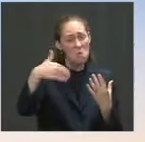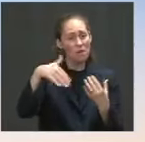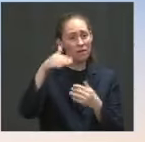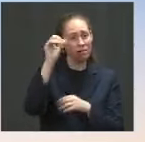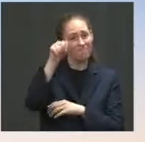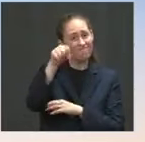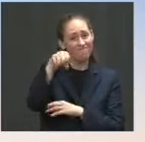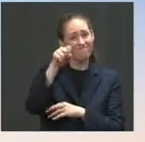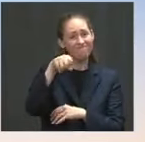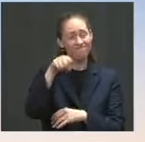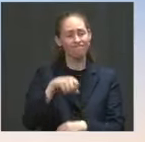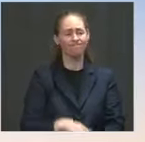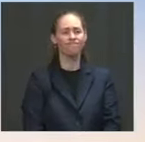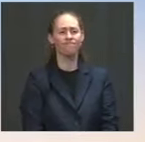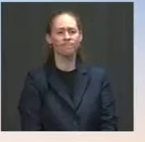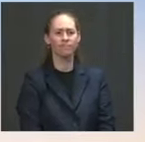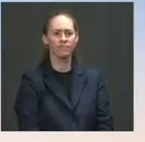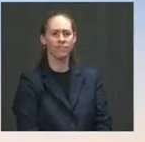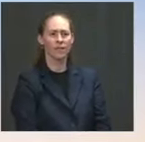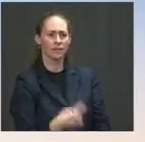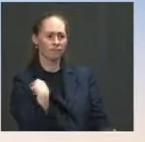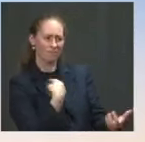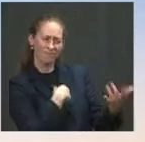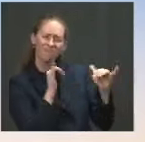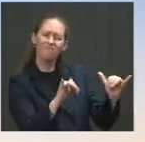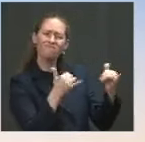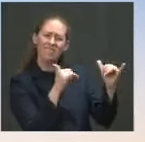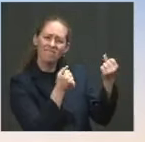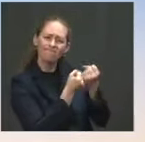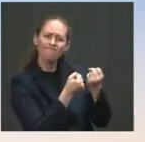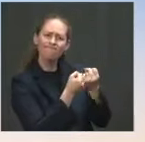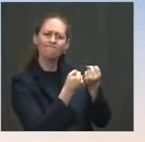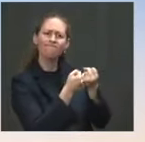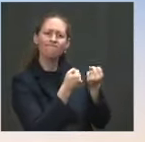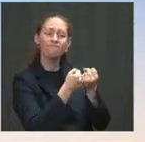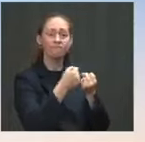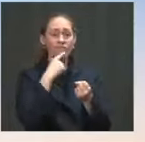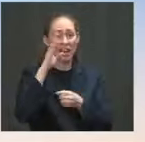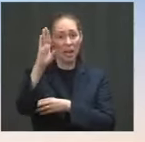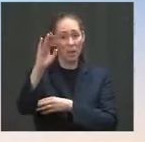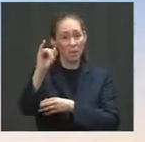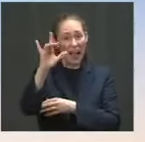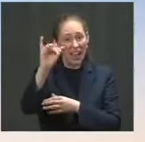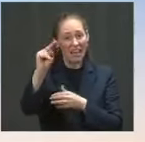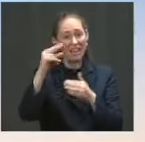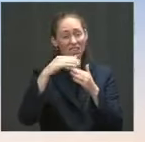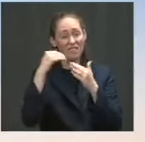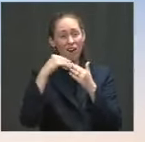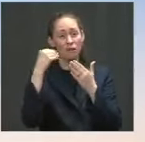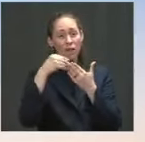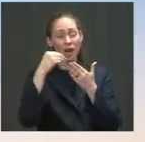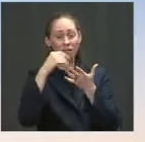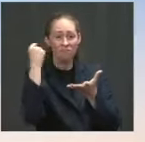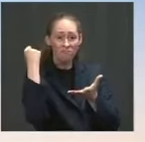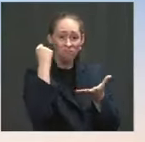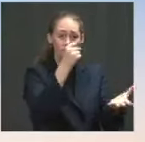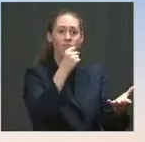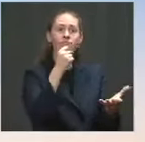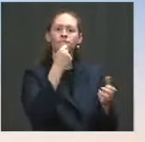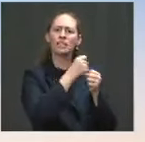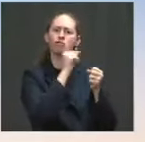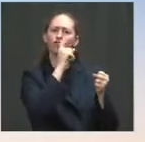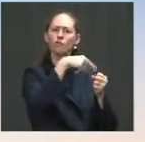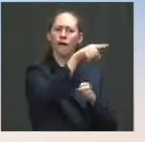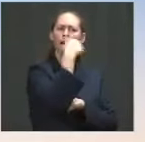additional assistance in the form of $1 billion to ensure the Afghan Air Force and the Special Mission Wing have the capabilities and maintenance to